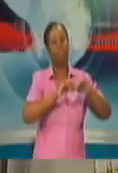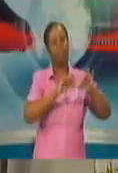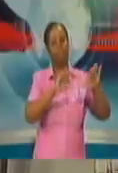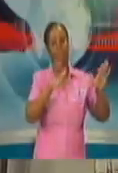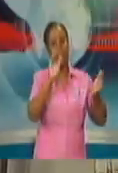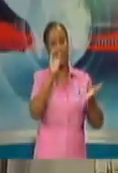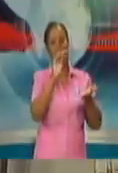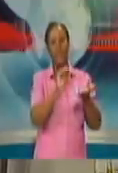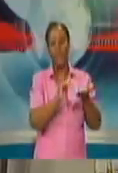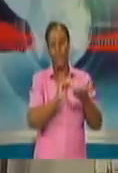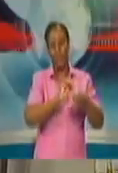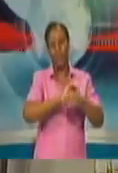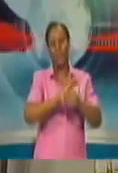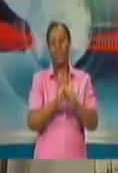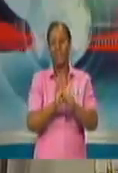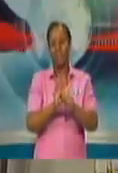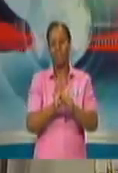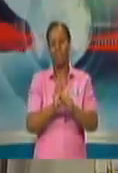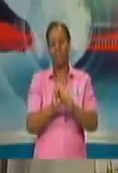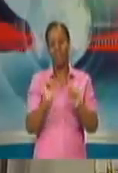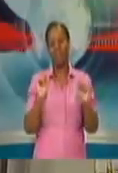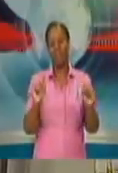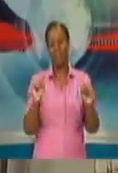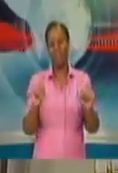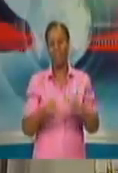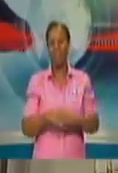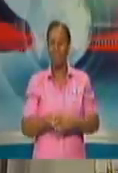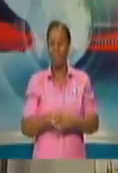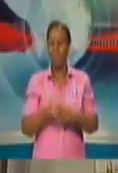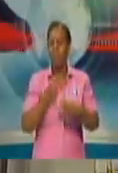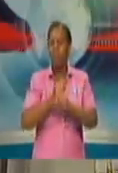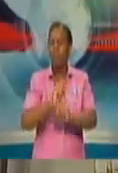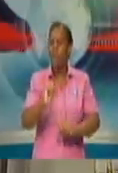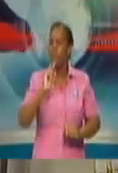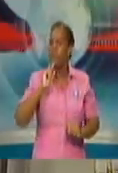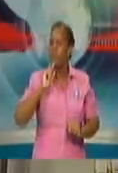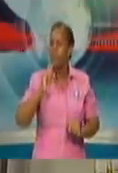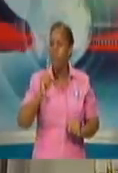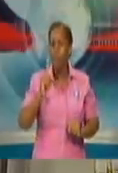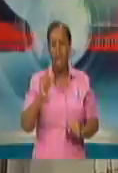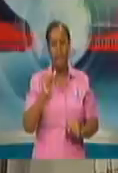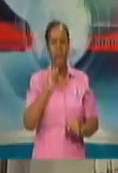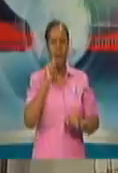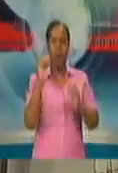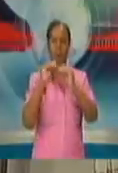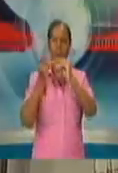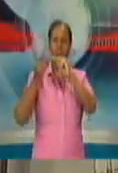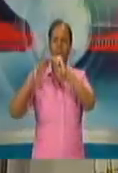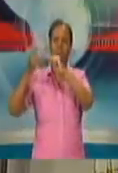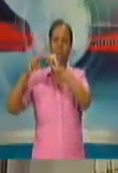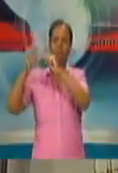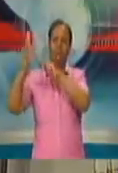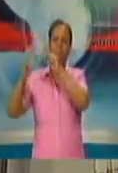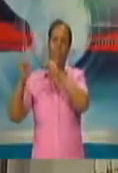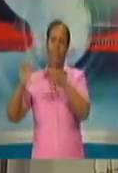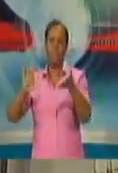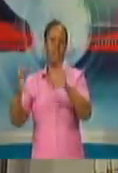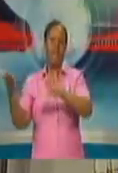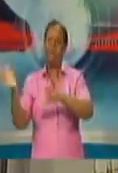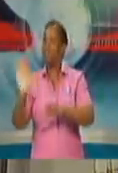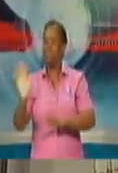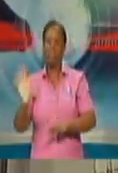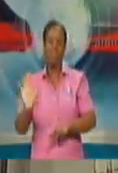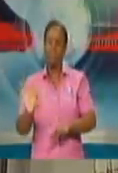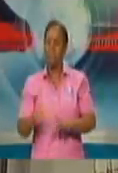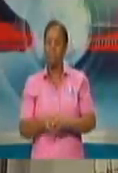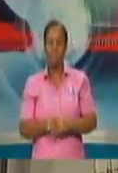to make sure that we don't add to the eight persons who have died, or the 116 cases